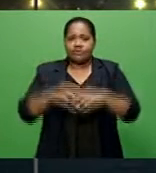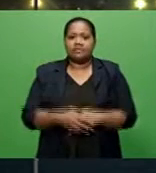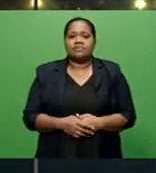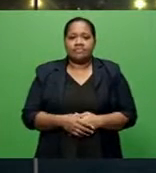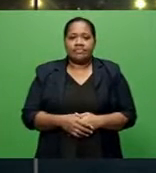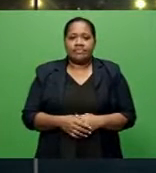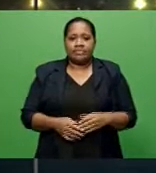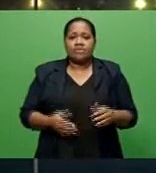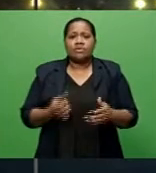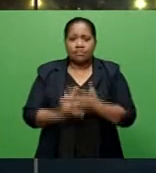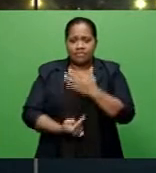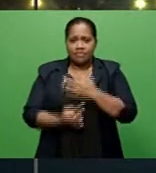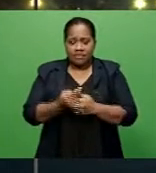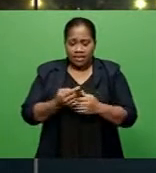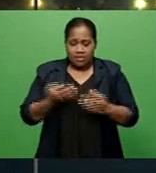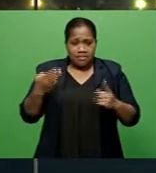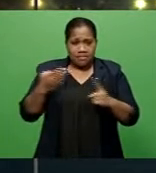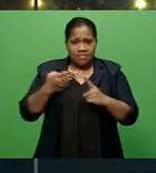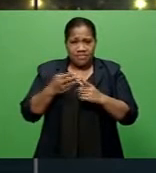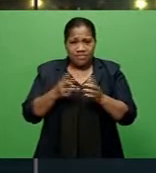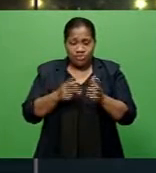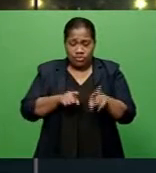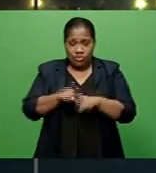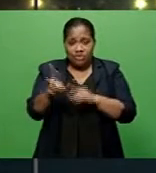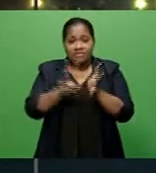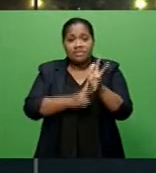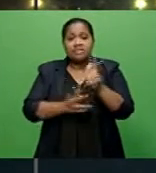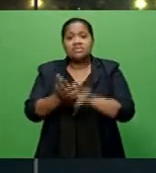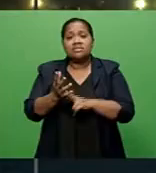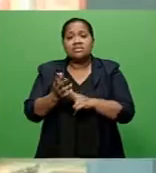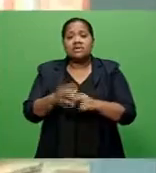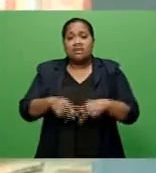Nosori and Suva for most villages. Lina Rees reports.